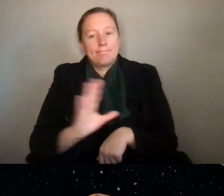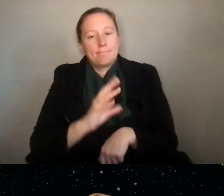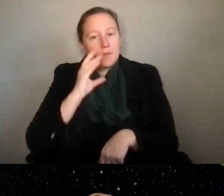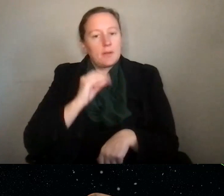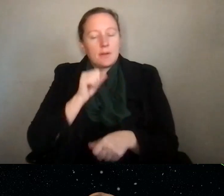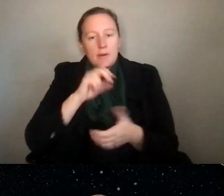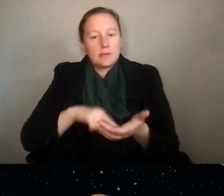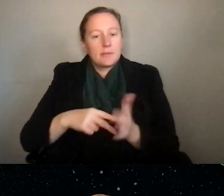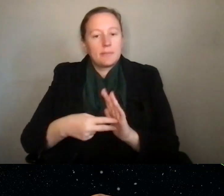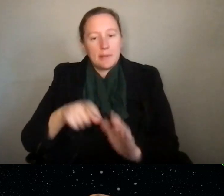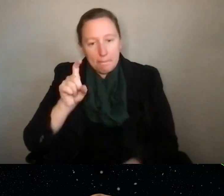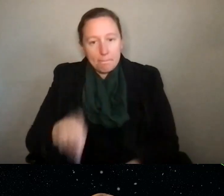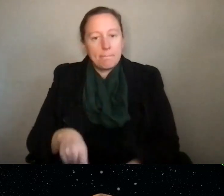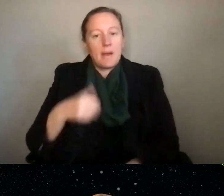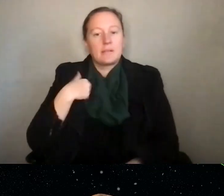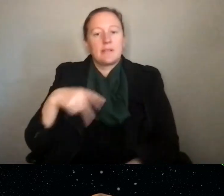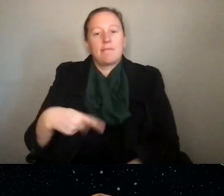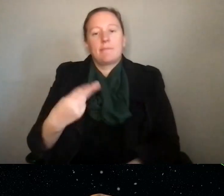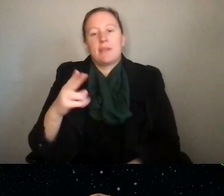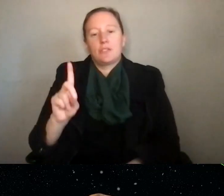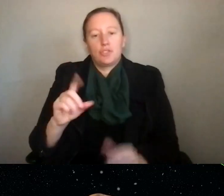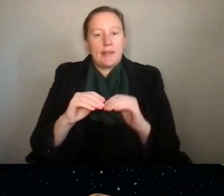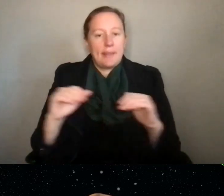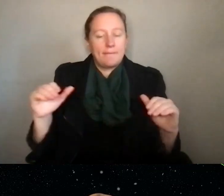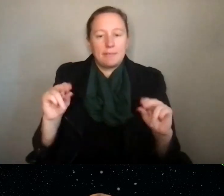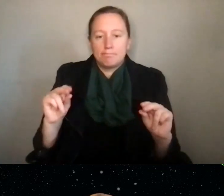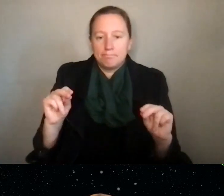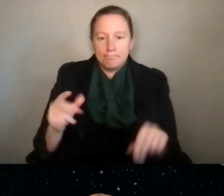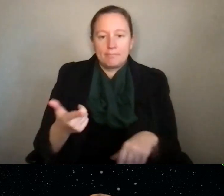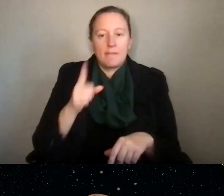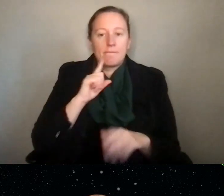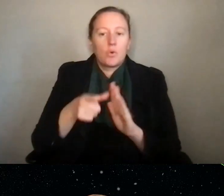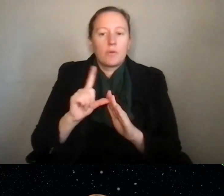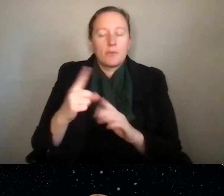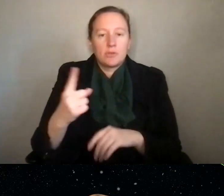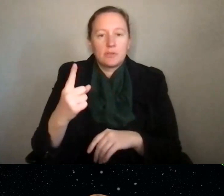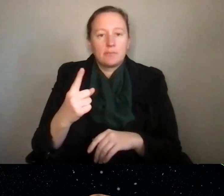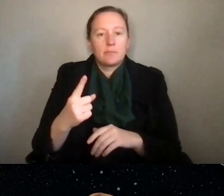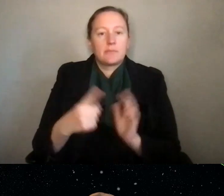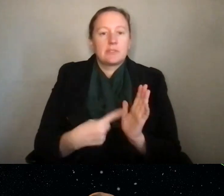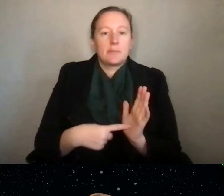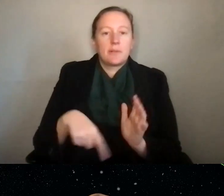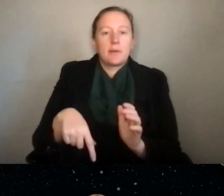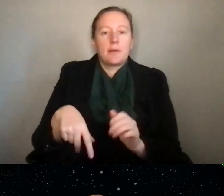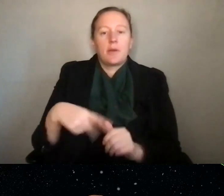mean that you have to have a certain degree level to review something. Often I find the graduate students and the early career